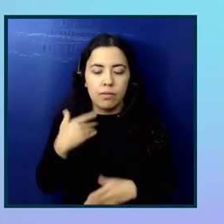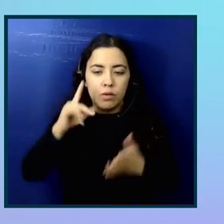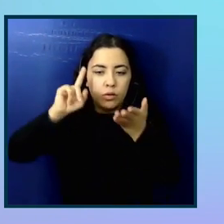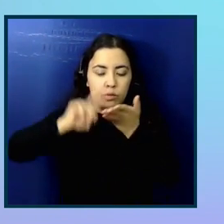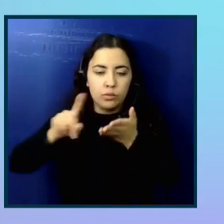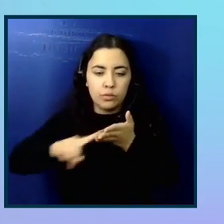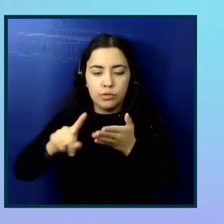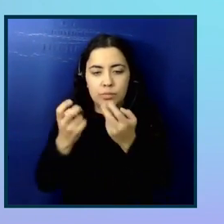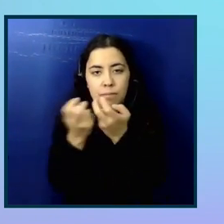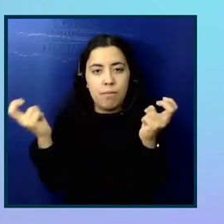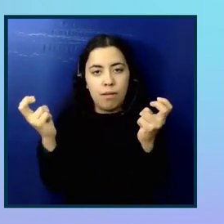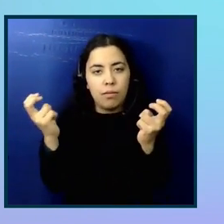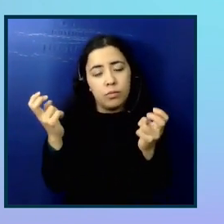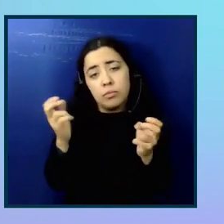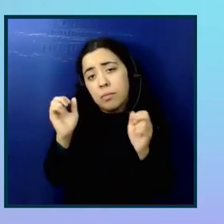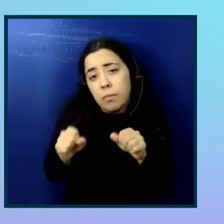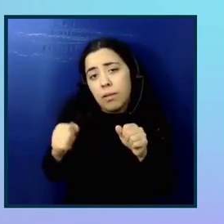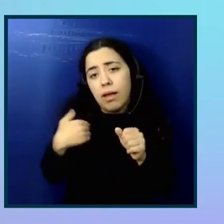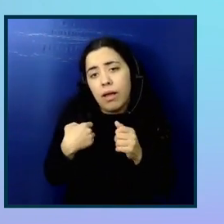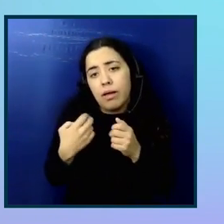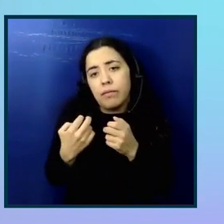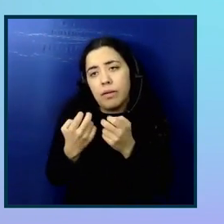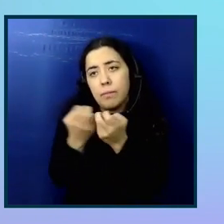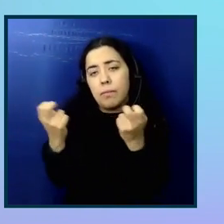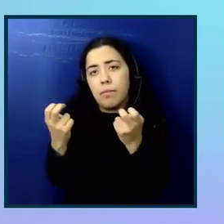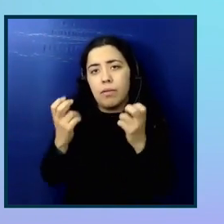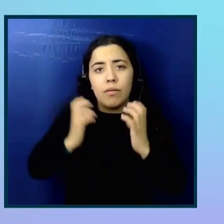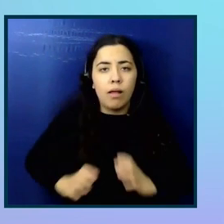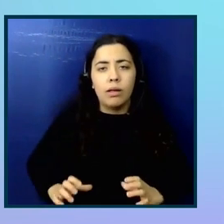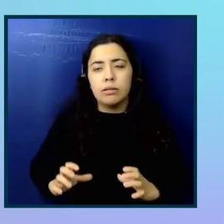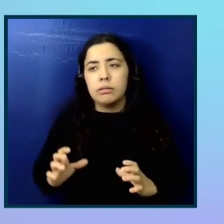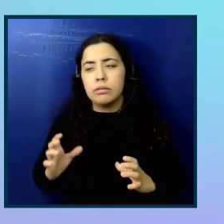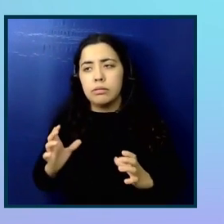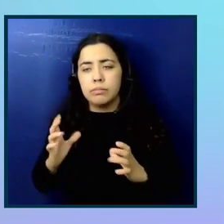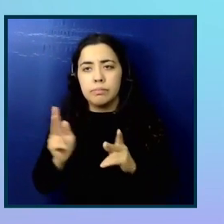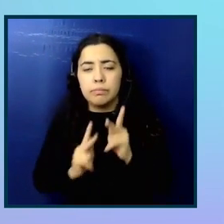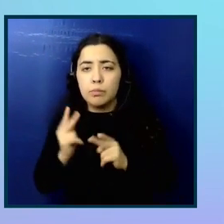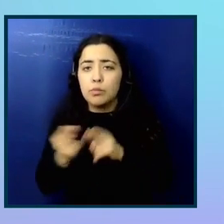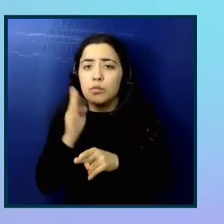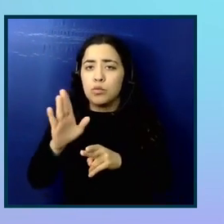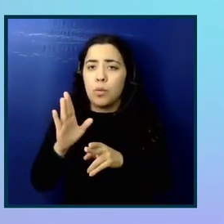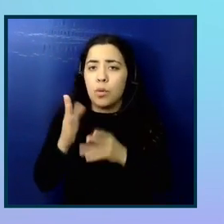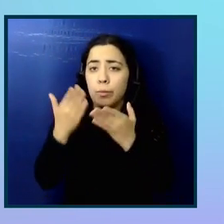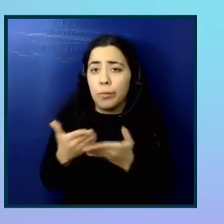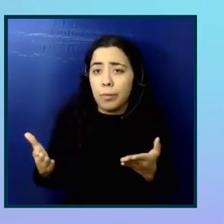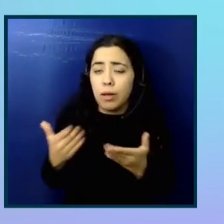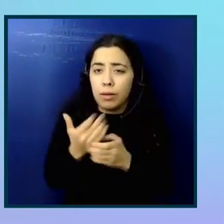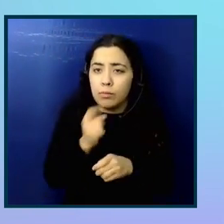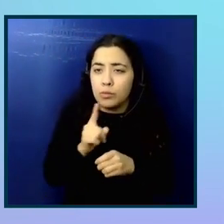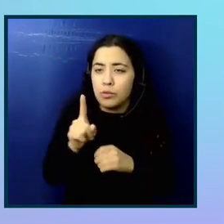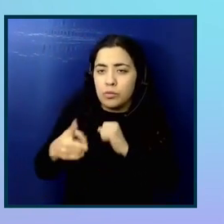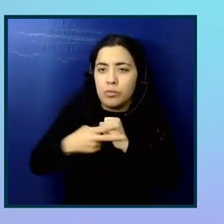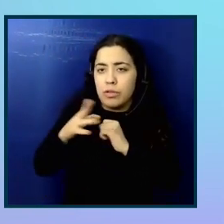panel. So if you have a pack, you can have a panel of like clients, customers, let's say, and yeah, just making sure you store